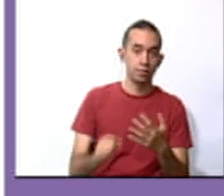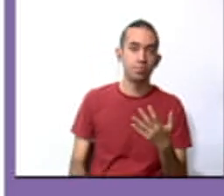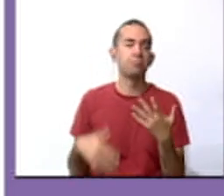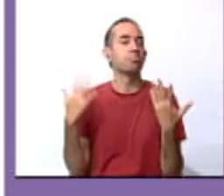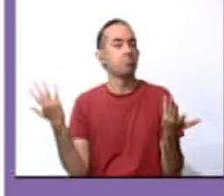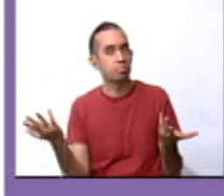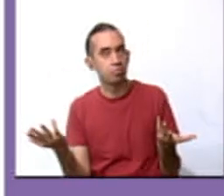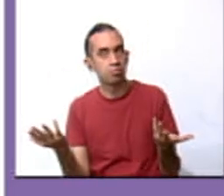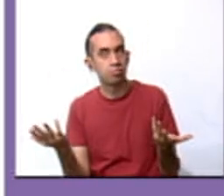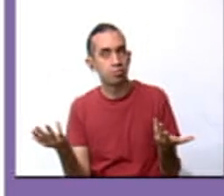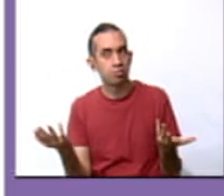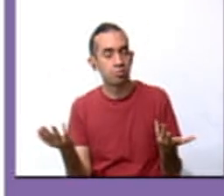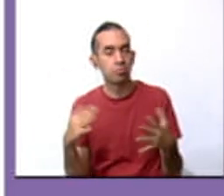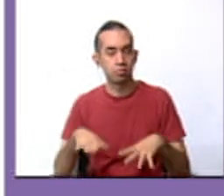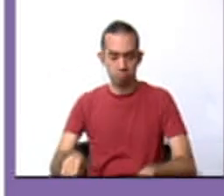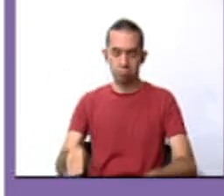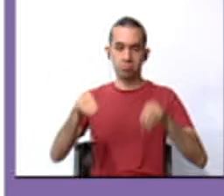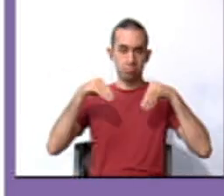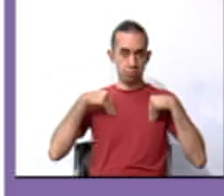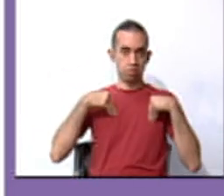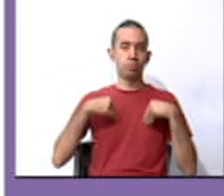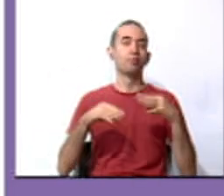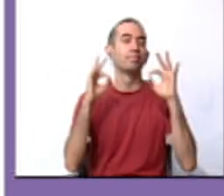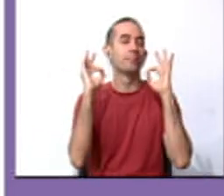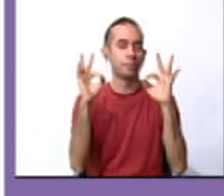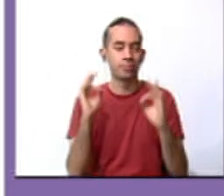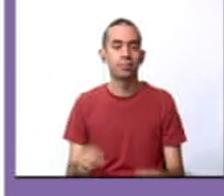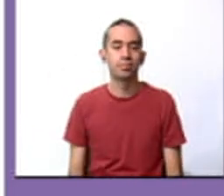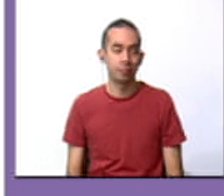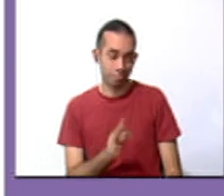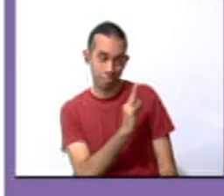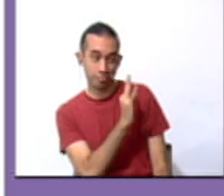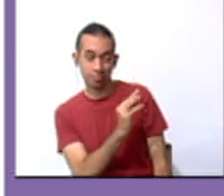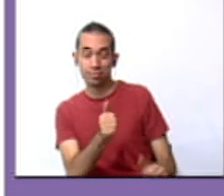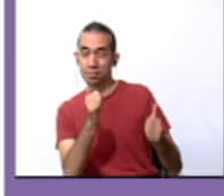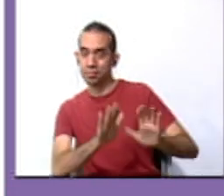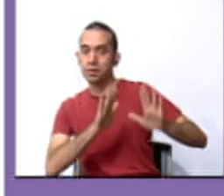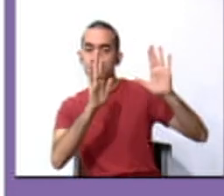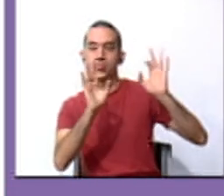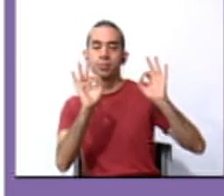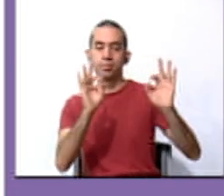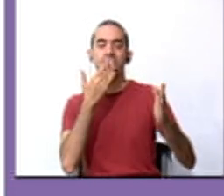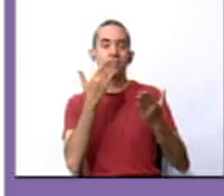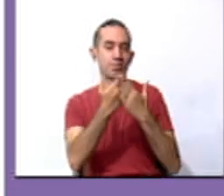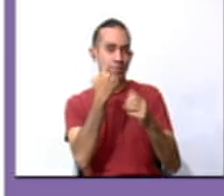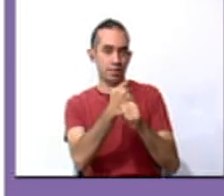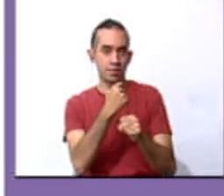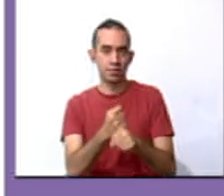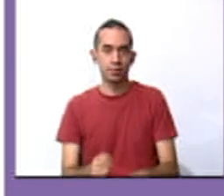or blankets. Very good, Daniela. Amazing. Great job.